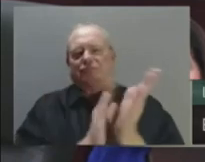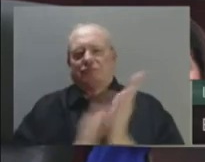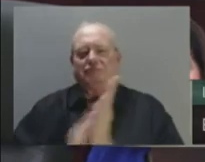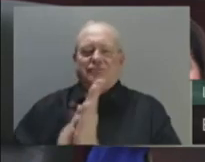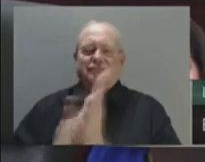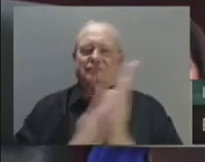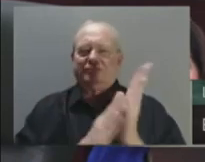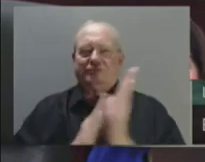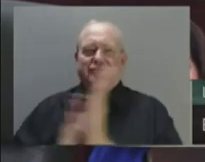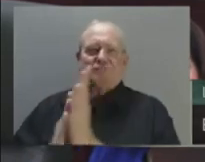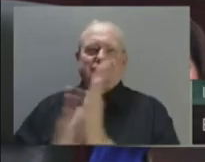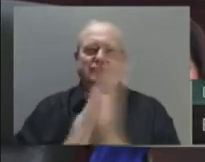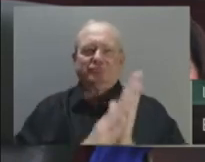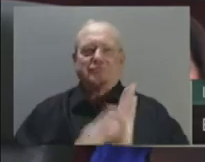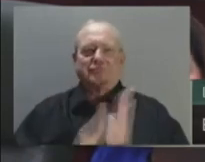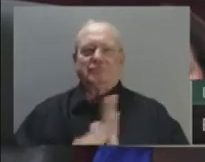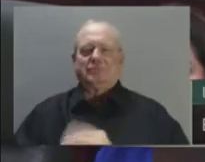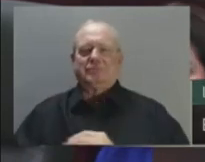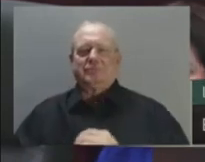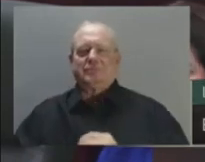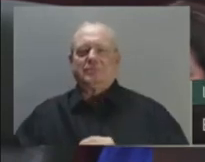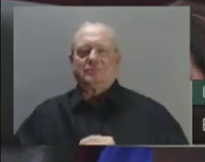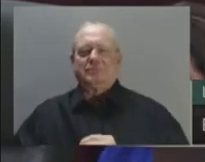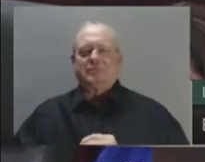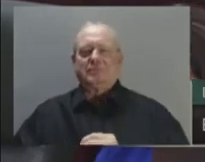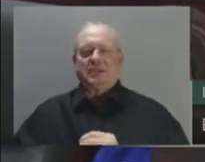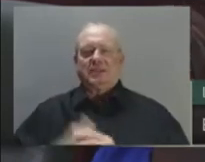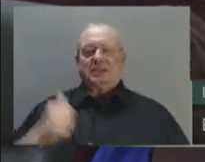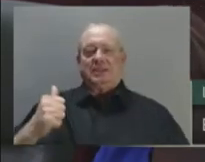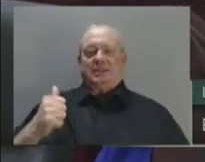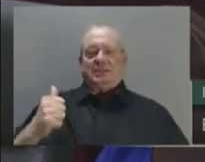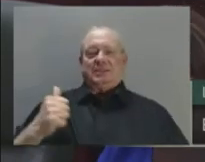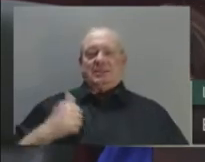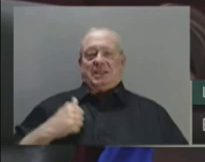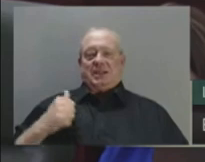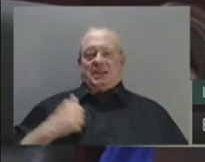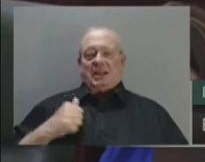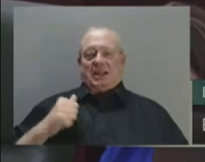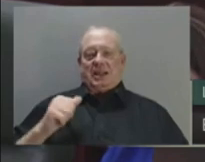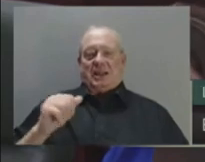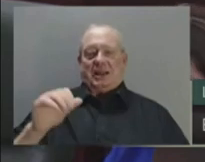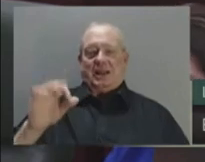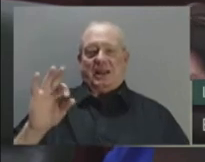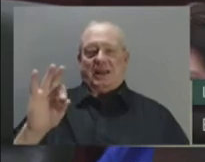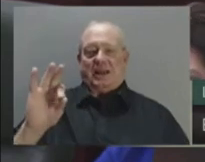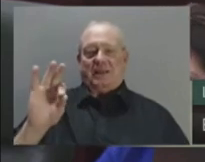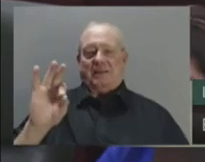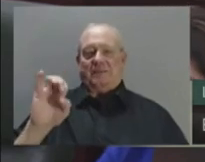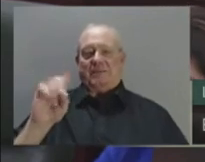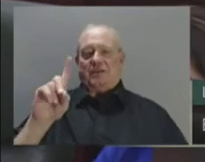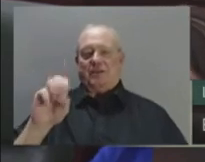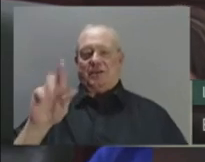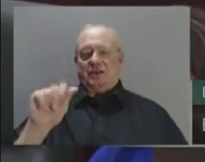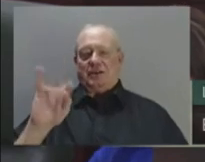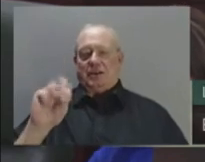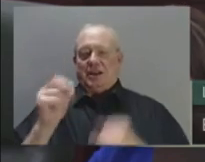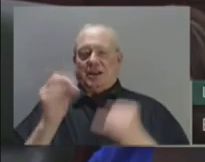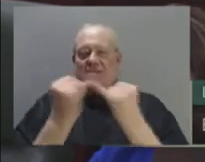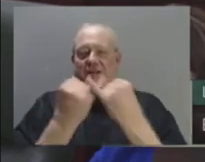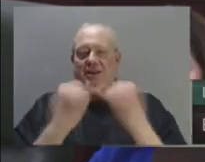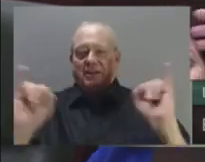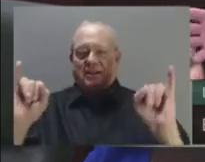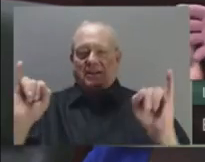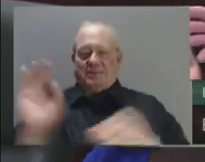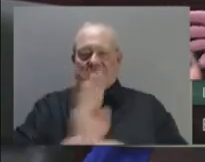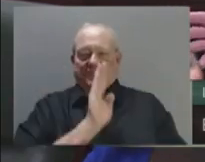According to the Canadian Federation of Independent Business, there are 100,000 unfilled employment positions